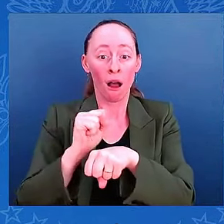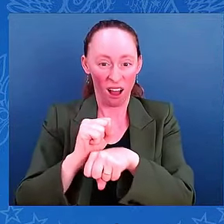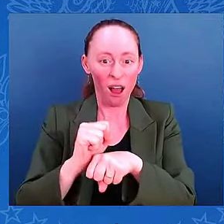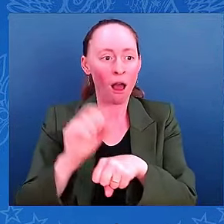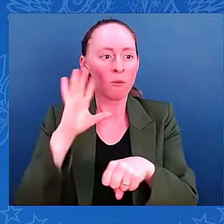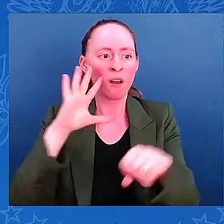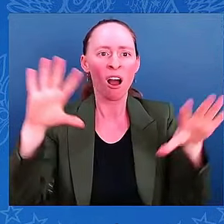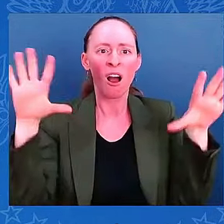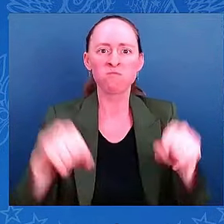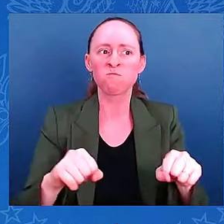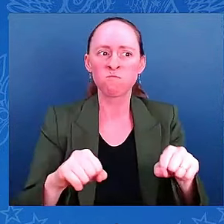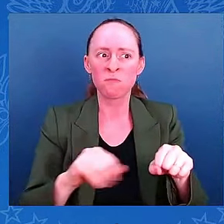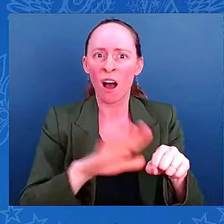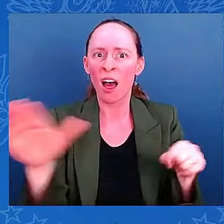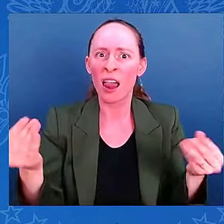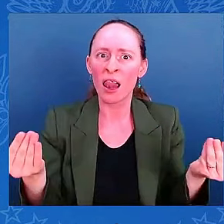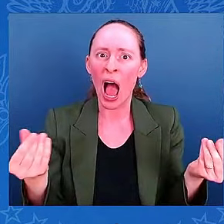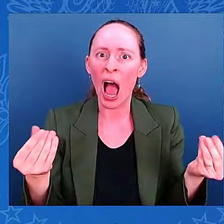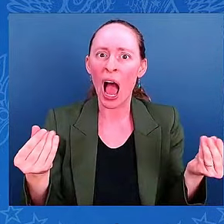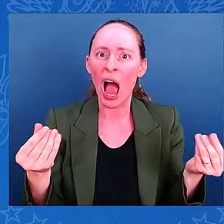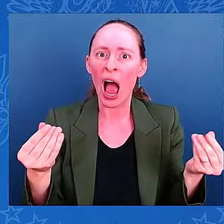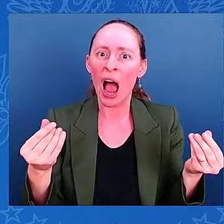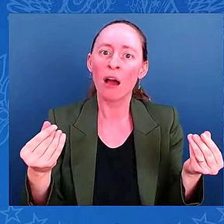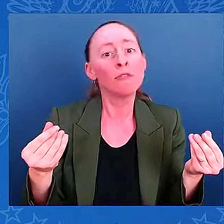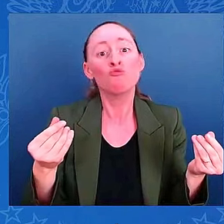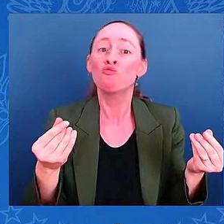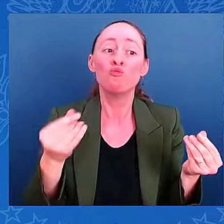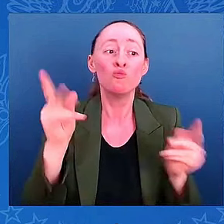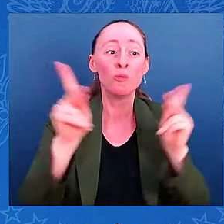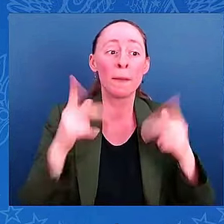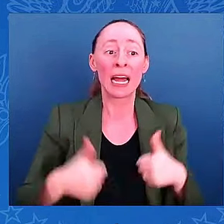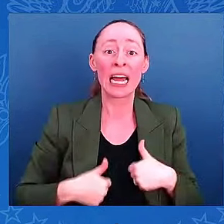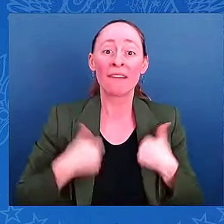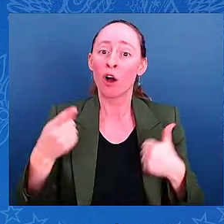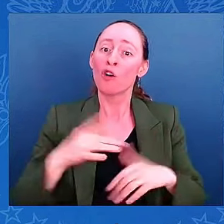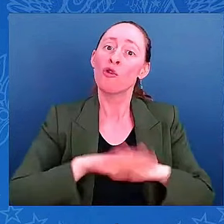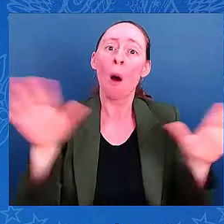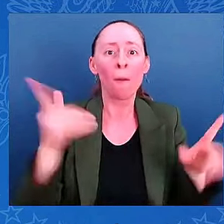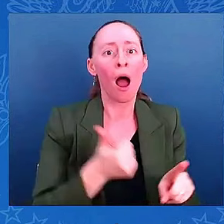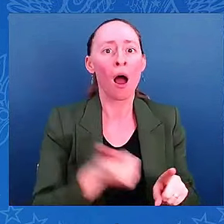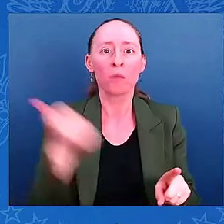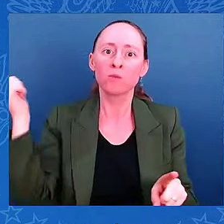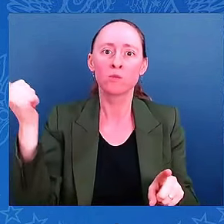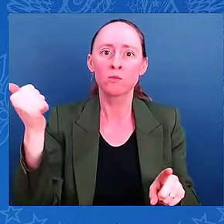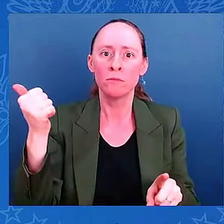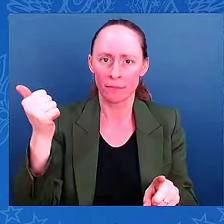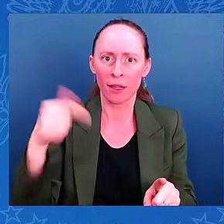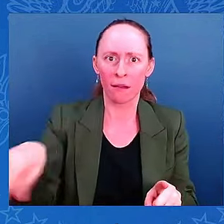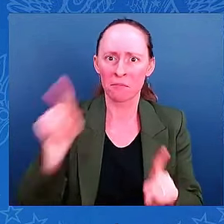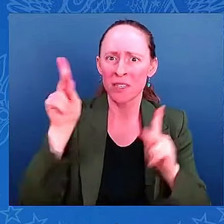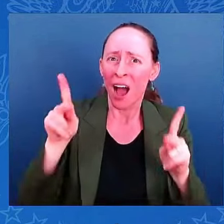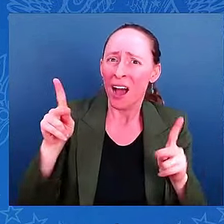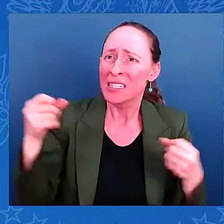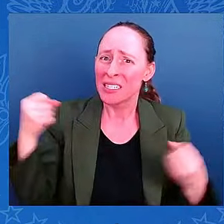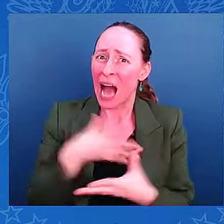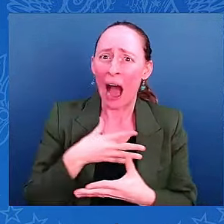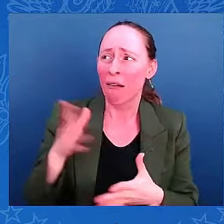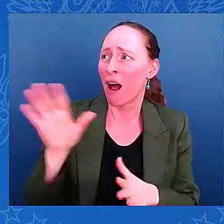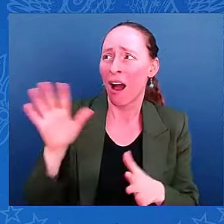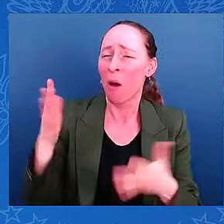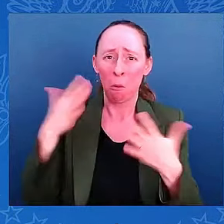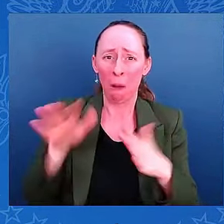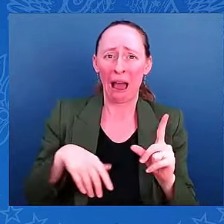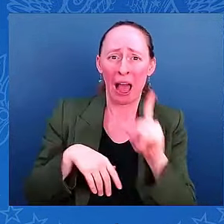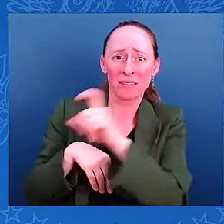survivors not to approach the people who are there to help and obtain the relief to which they are entitled and that we have